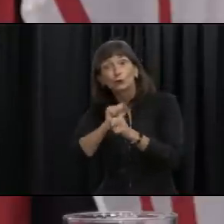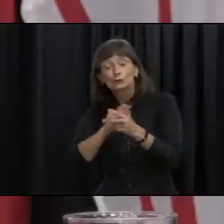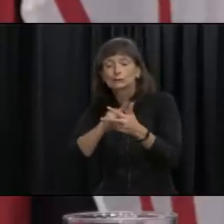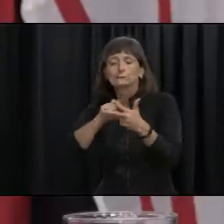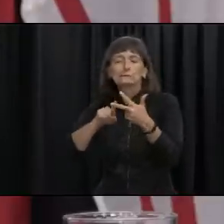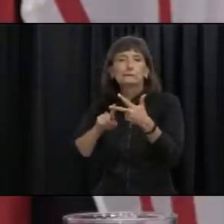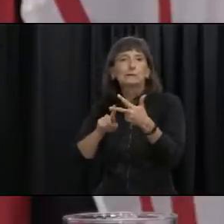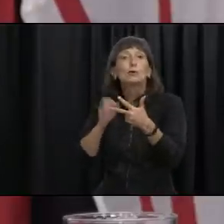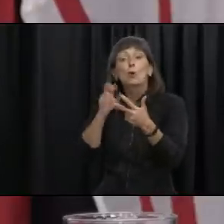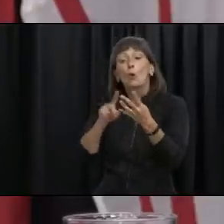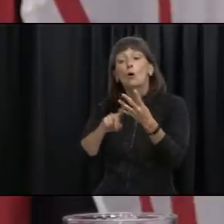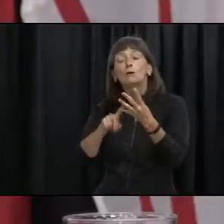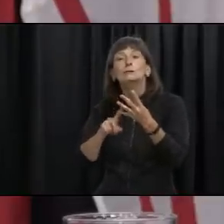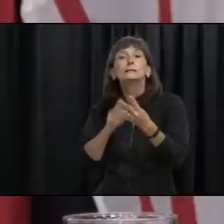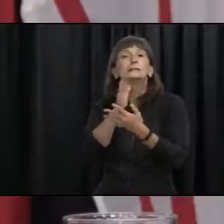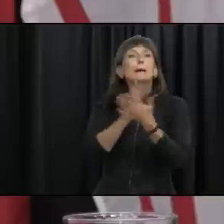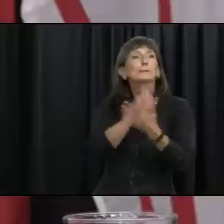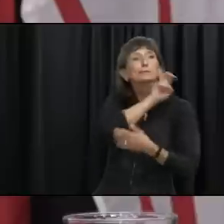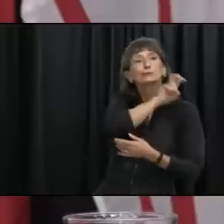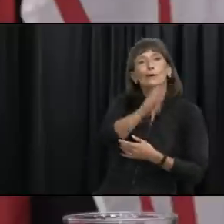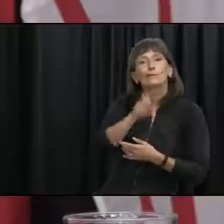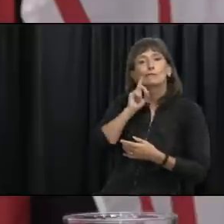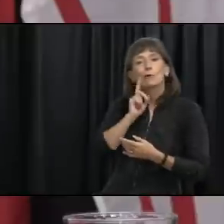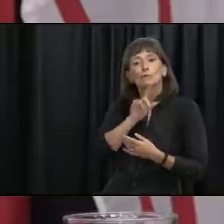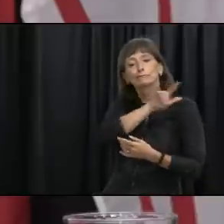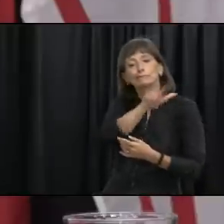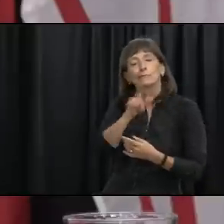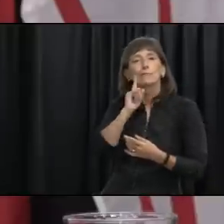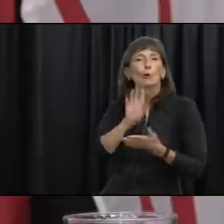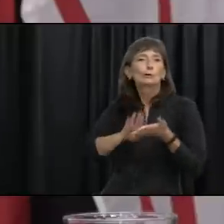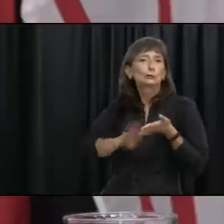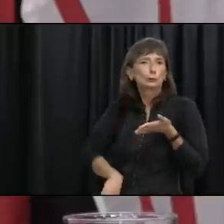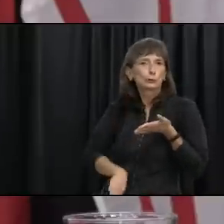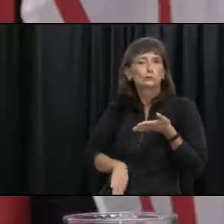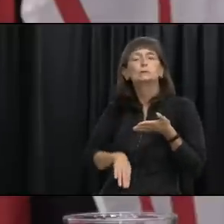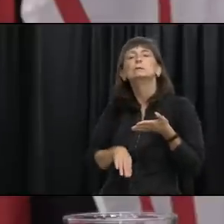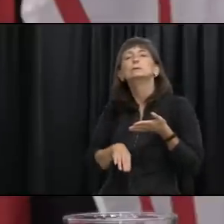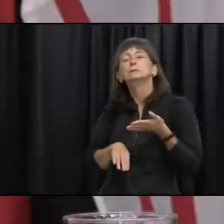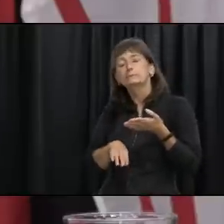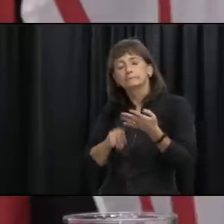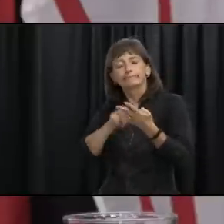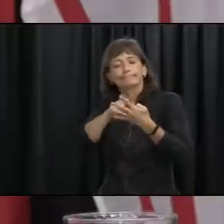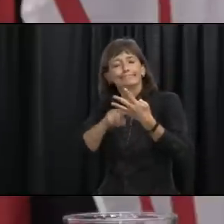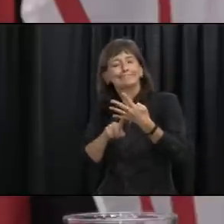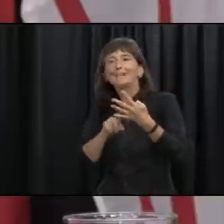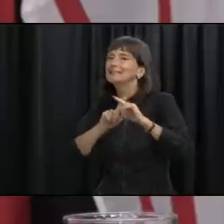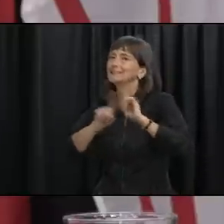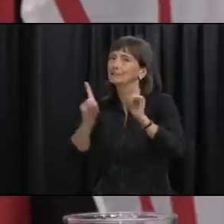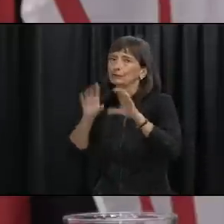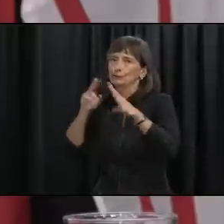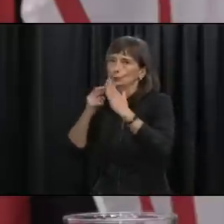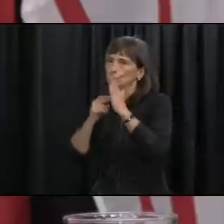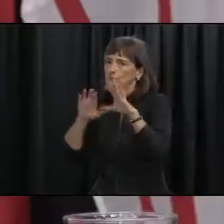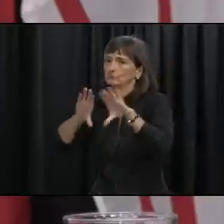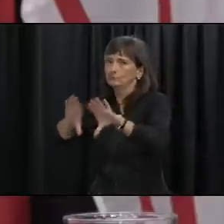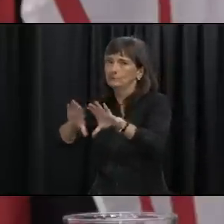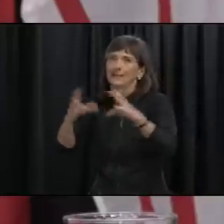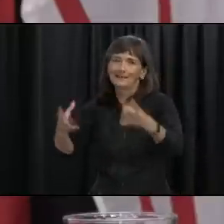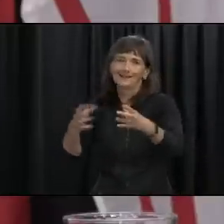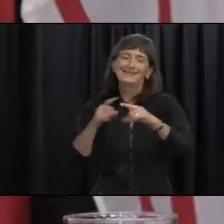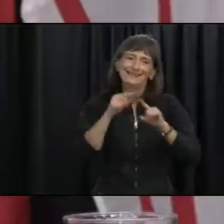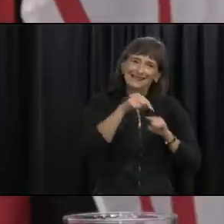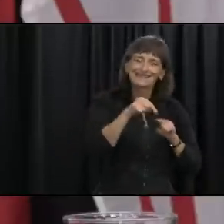people who travel on exemptions for compassionate grounds um the other piece that's arisen specifically